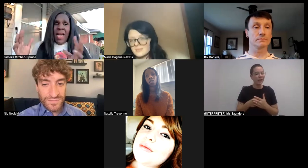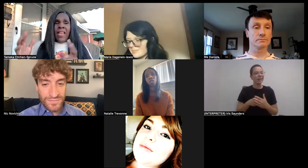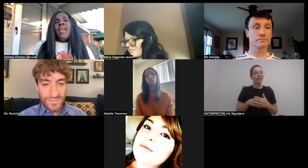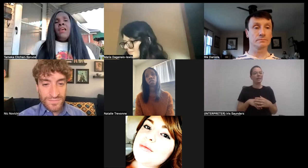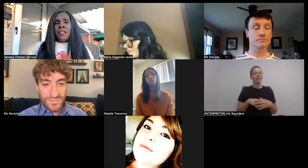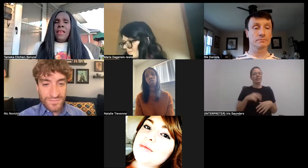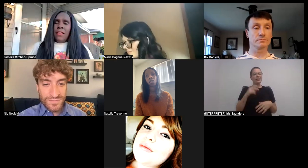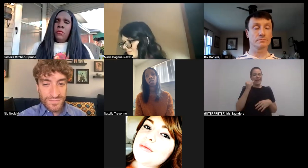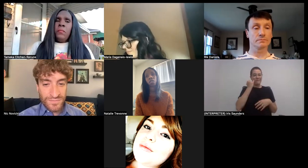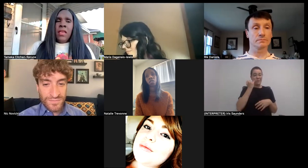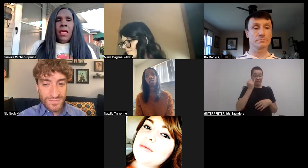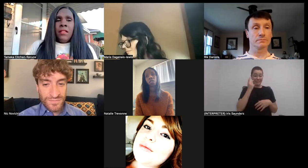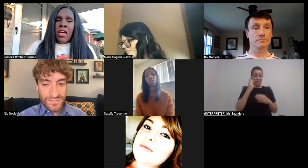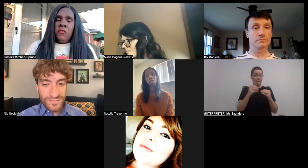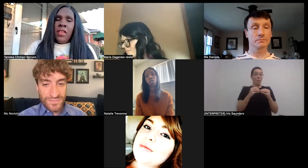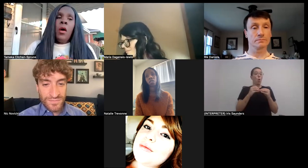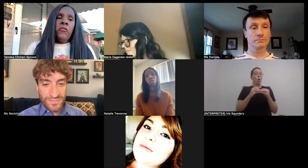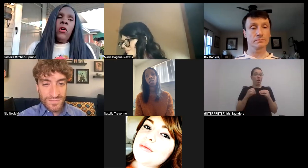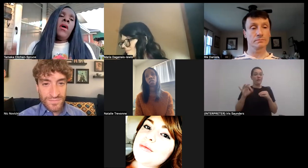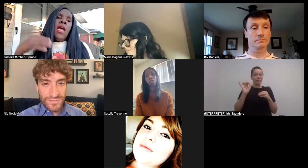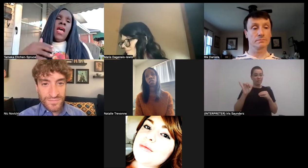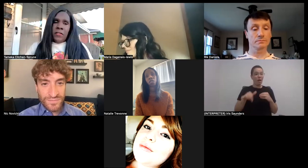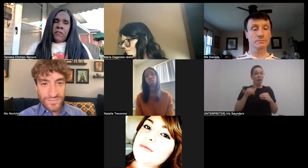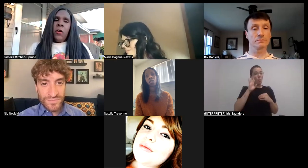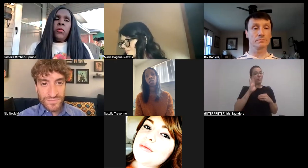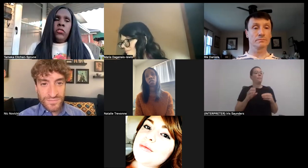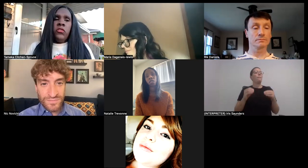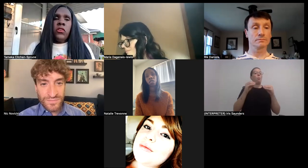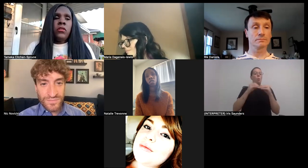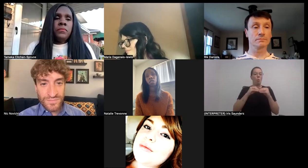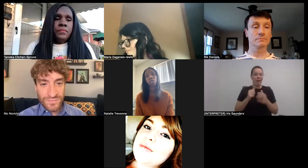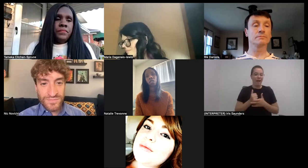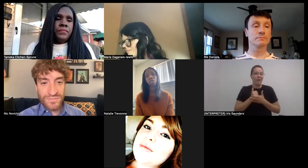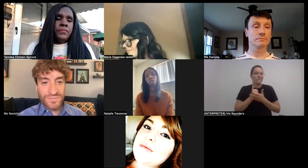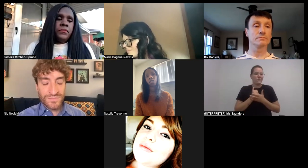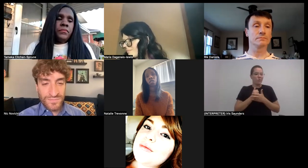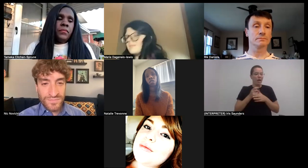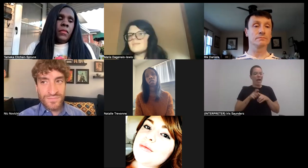more of that, that it would be definitely helpful as a film producer.